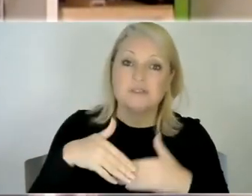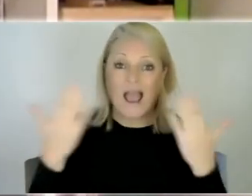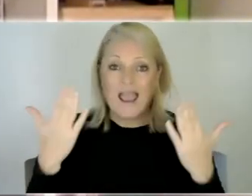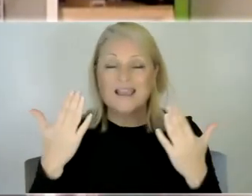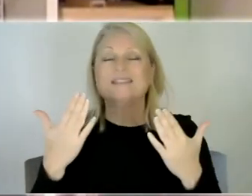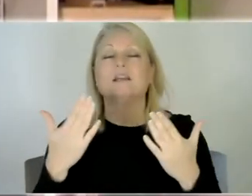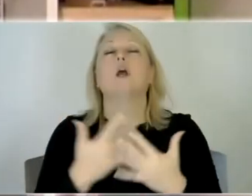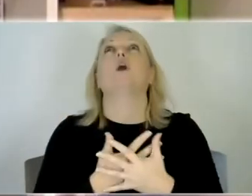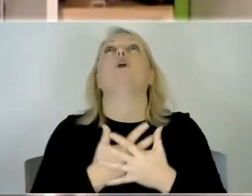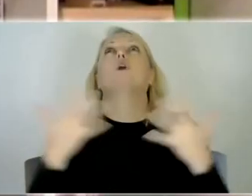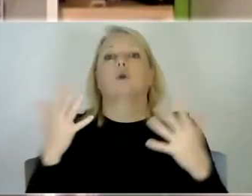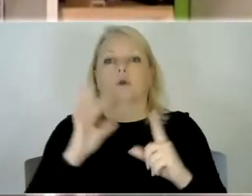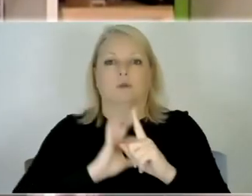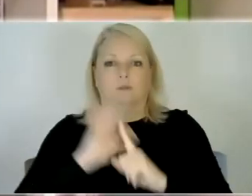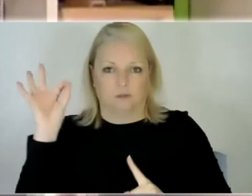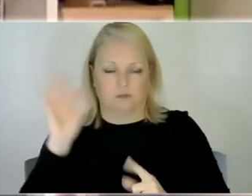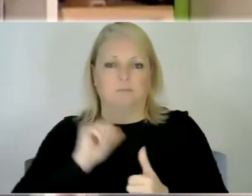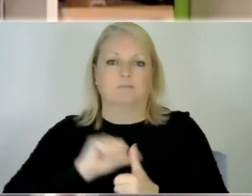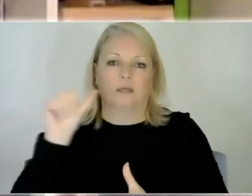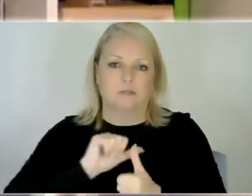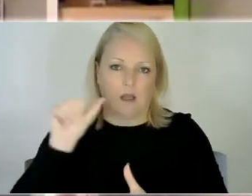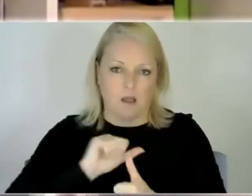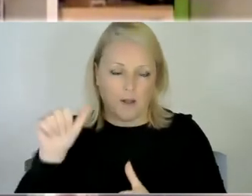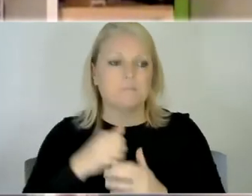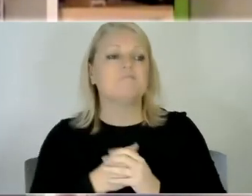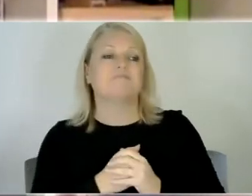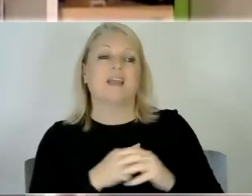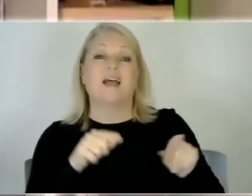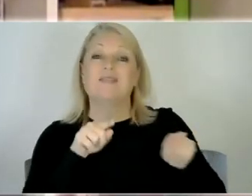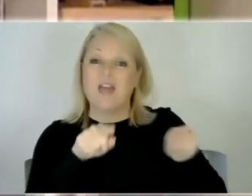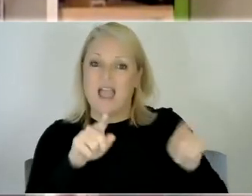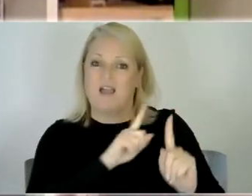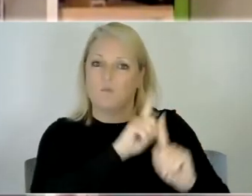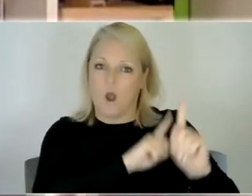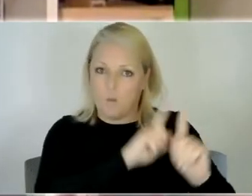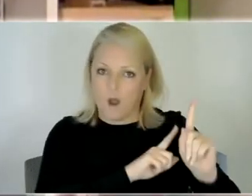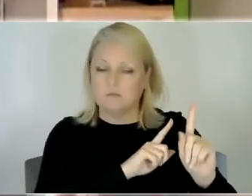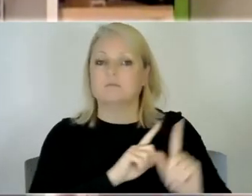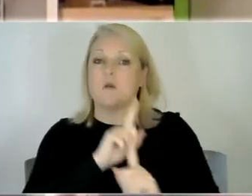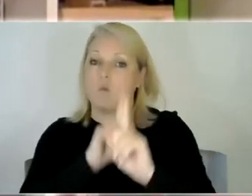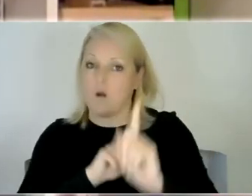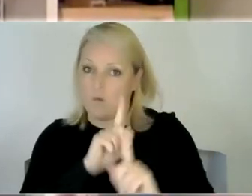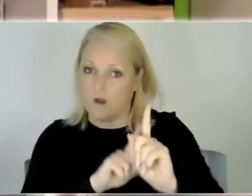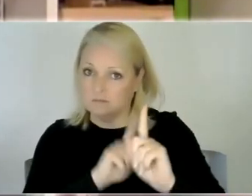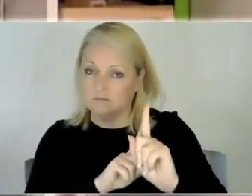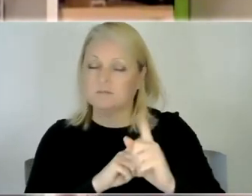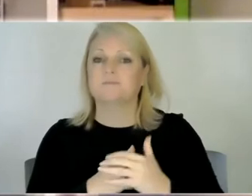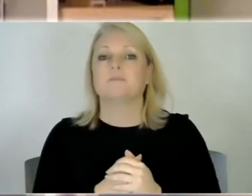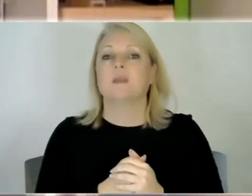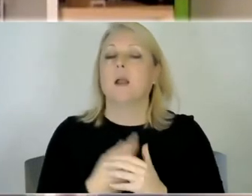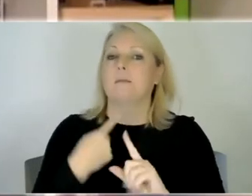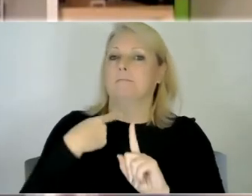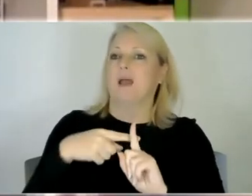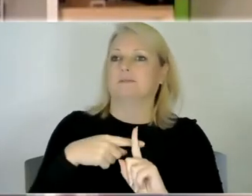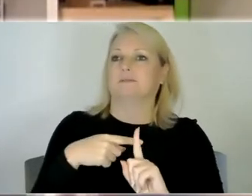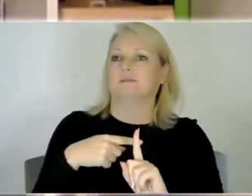has made a huge difference uh it gives them the one-to-one care that they need it uh and it just